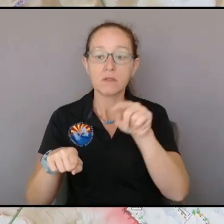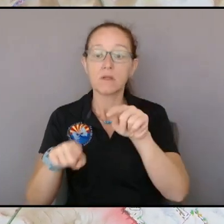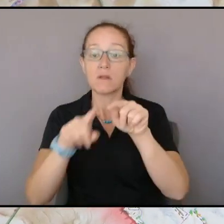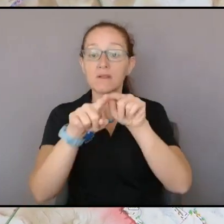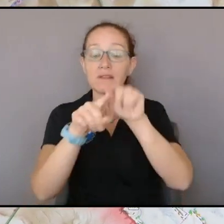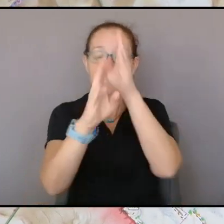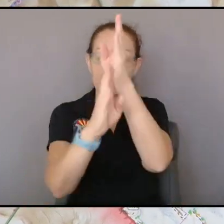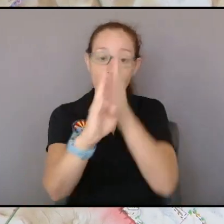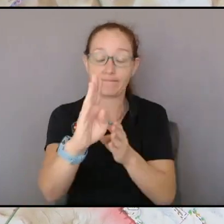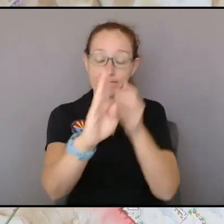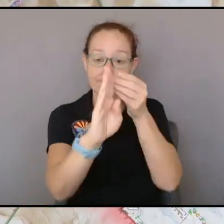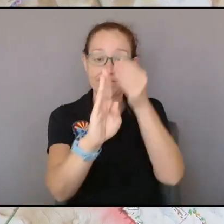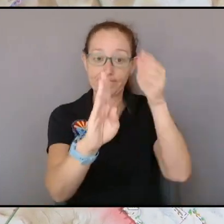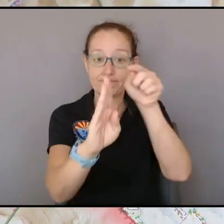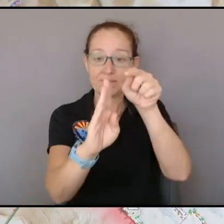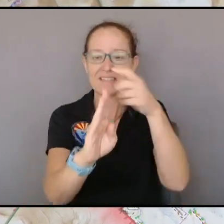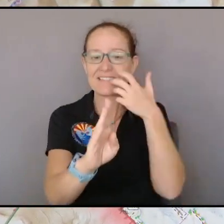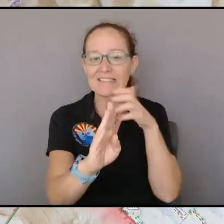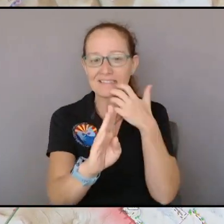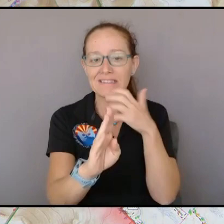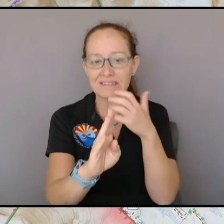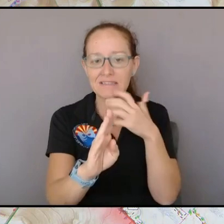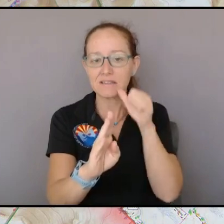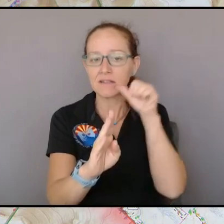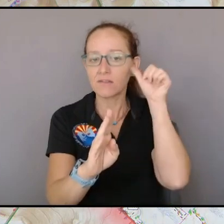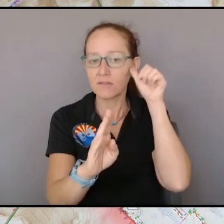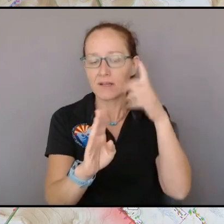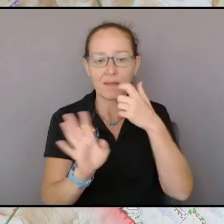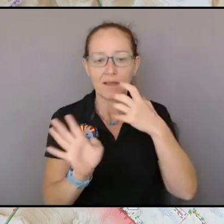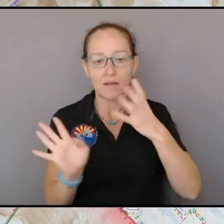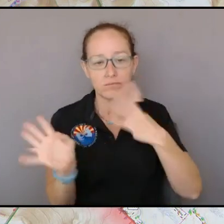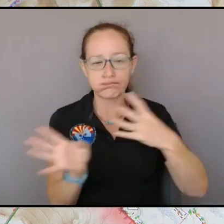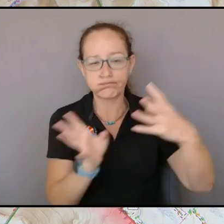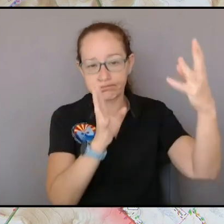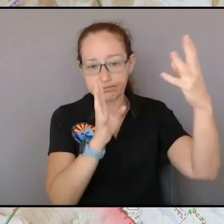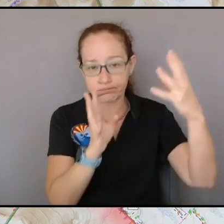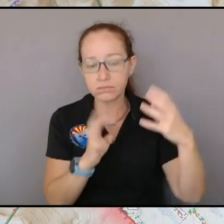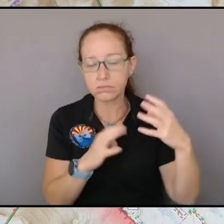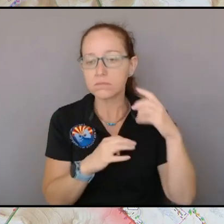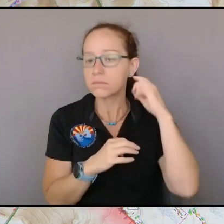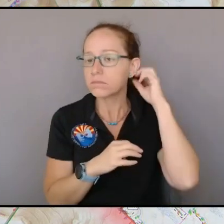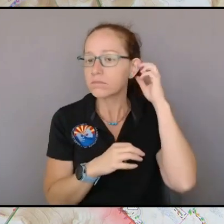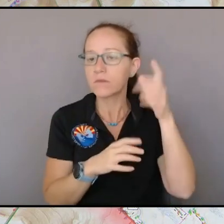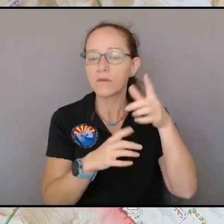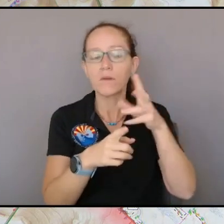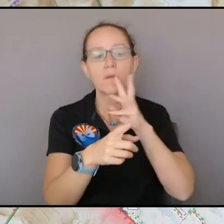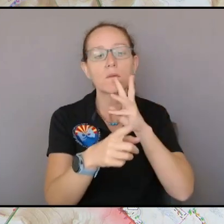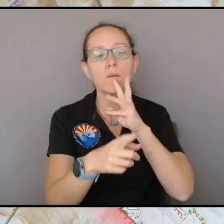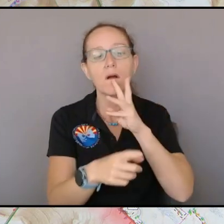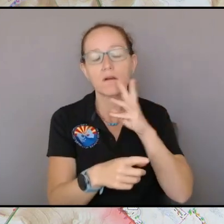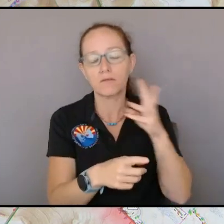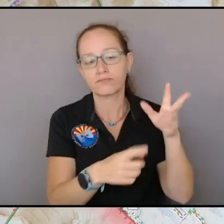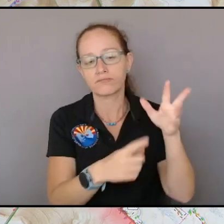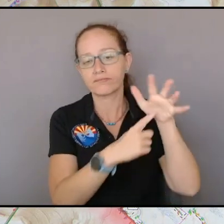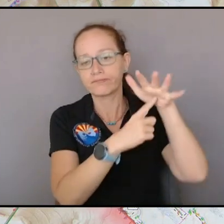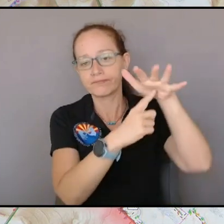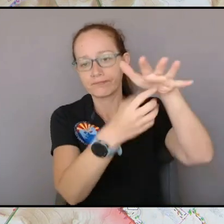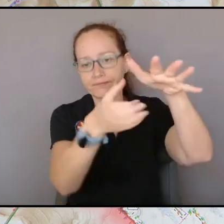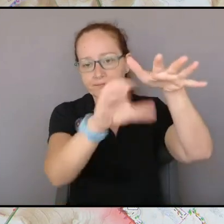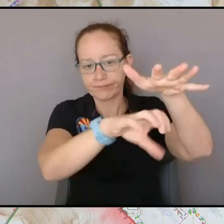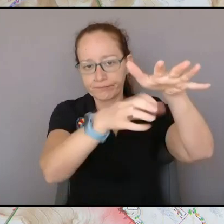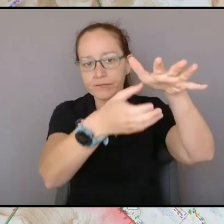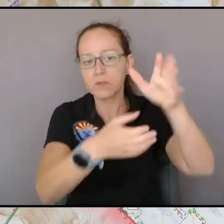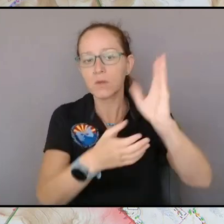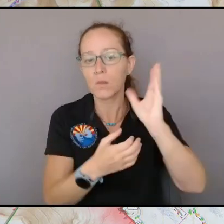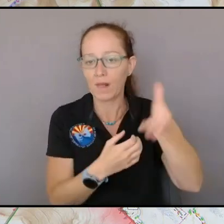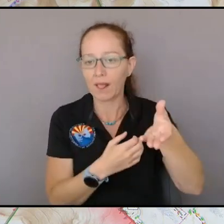and you know there I know that they are going to talk about it but they're going to be putting water on that today and getting crews in there to work that little piece of heat right